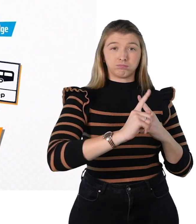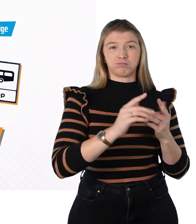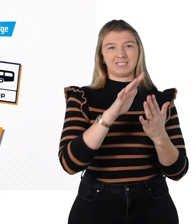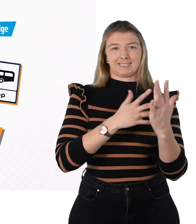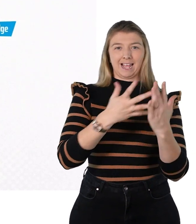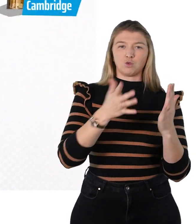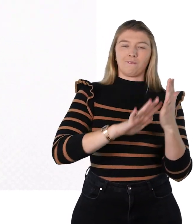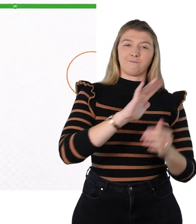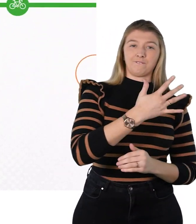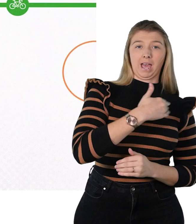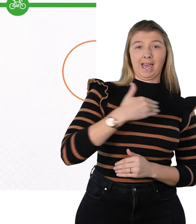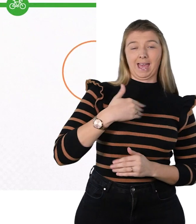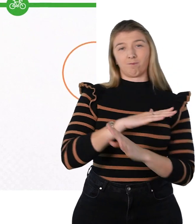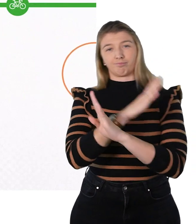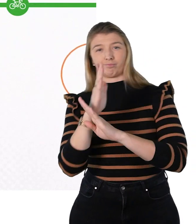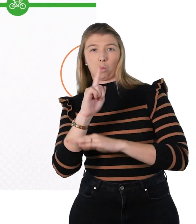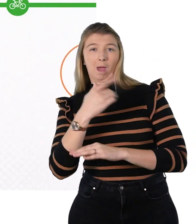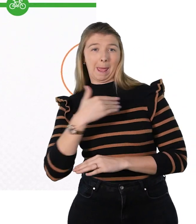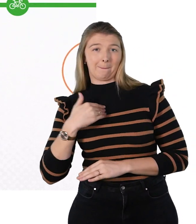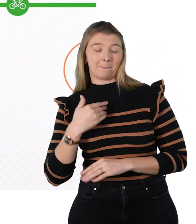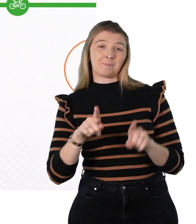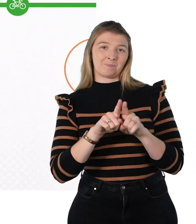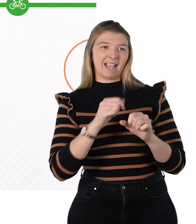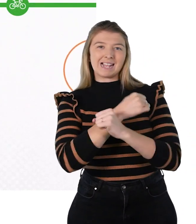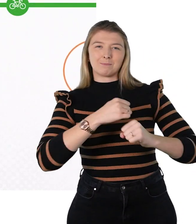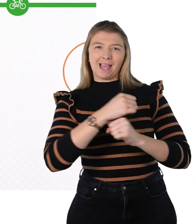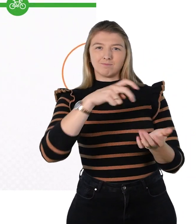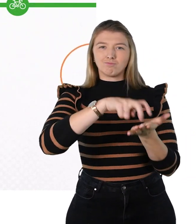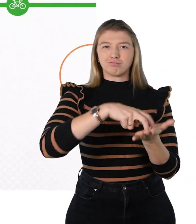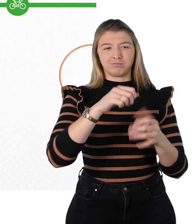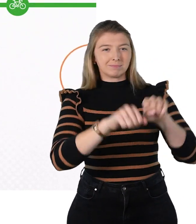5am to 1am, and more space to walk and cycle safely.